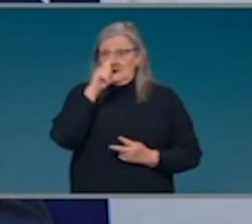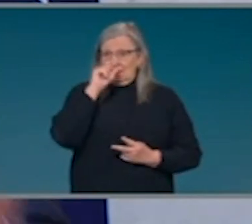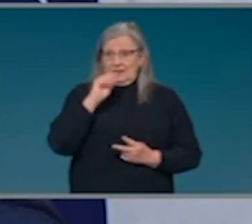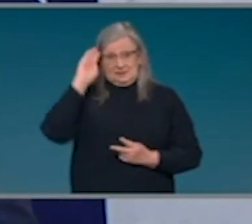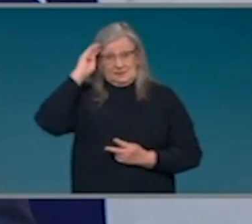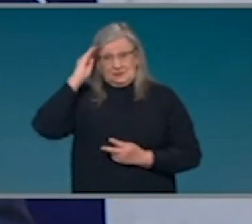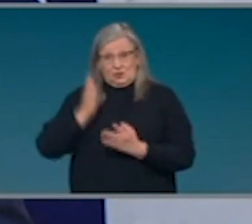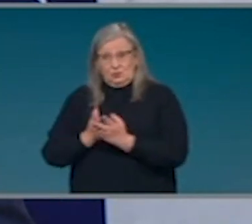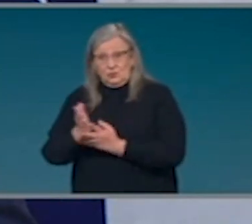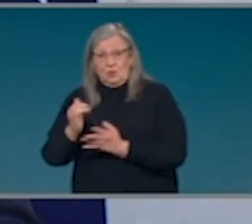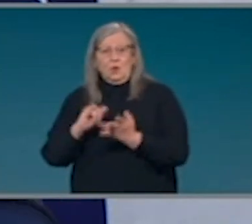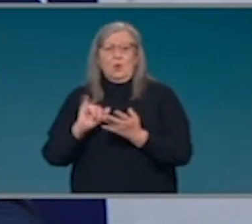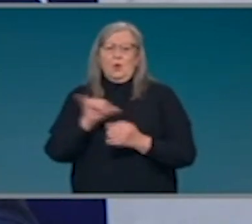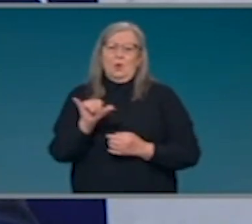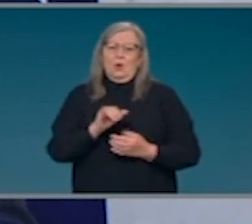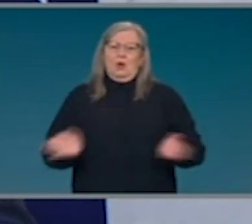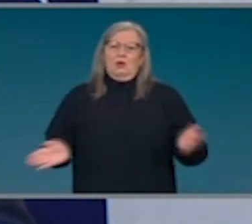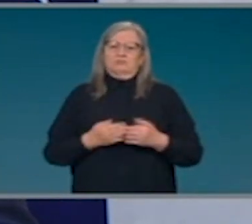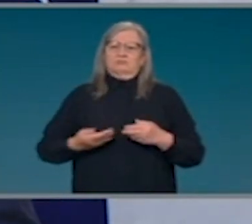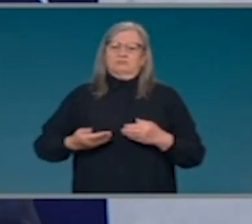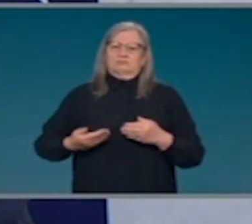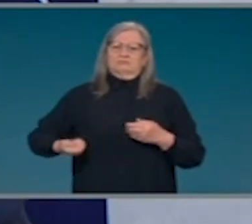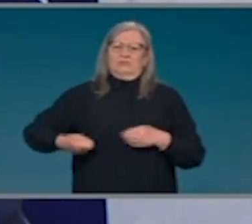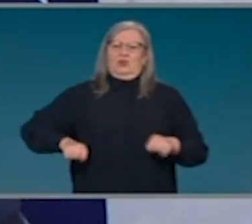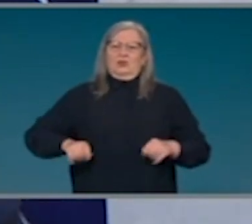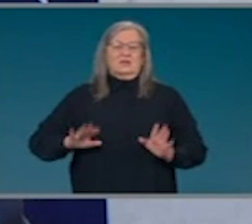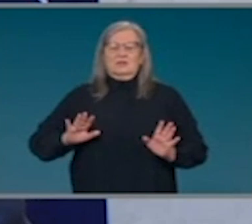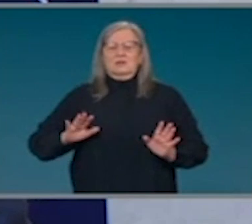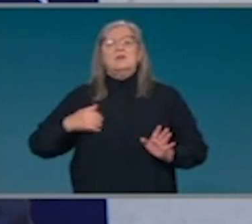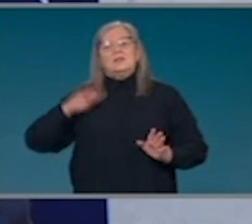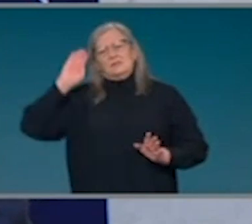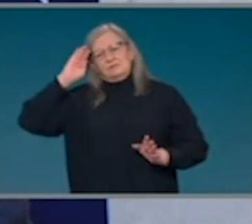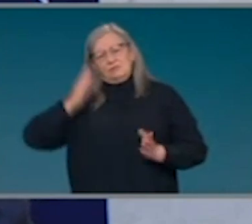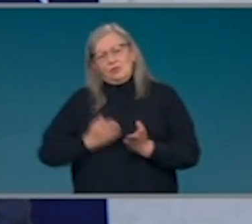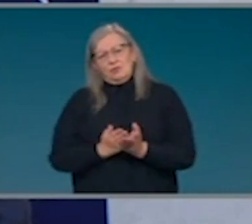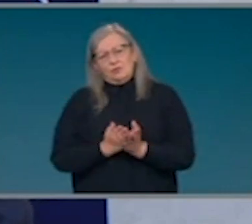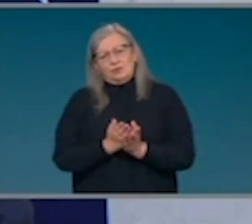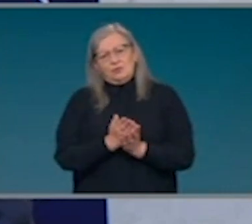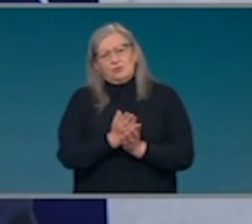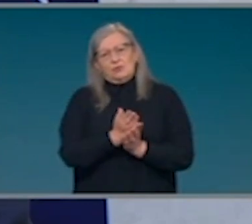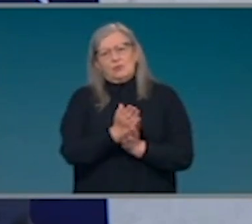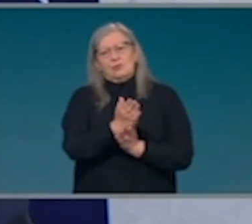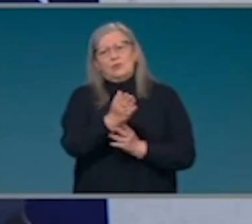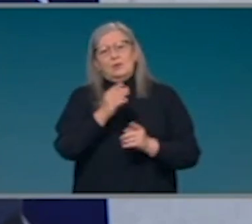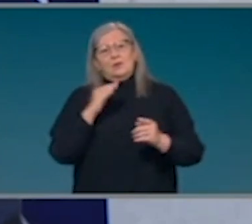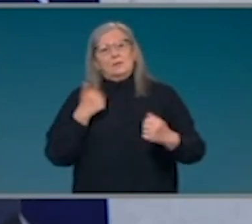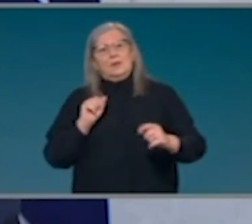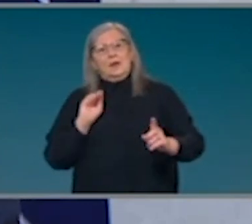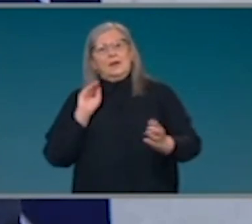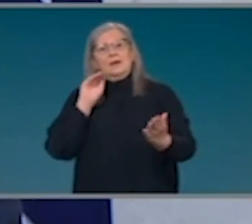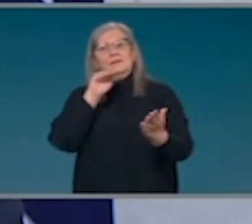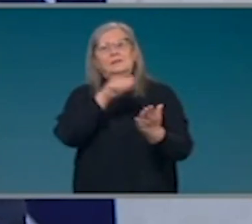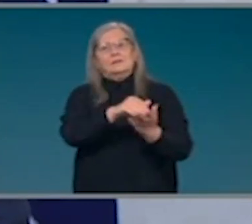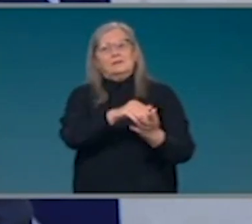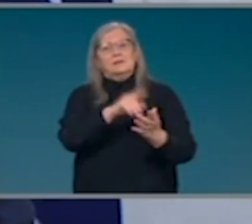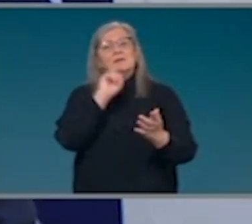We're for pushing through. That's how you get through this. We get through to the other side. It's going to be tough. The whole pandemic's been tough and Australians